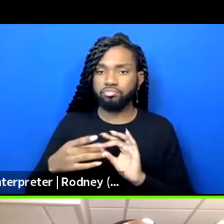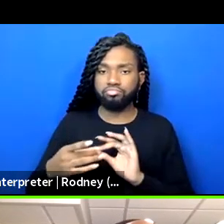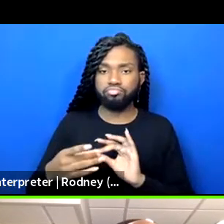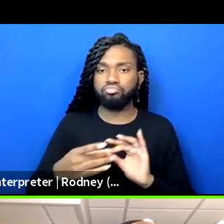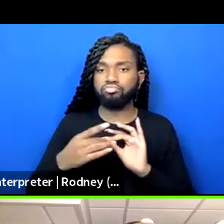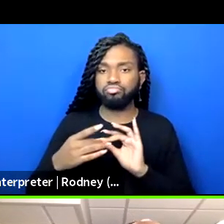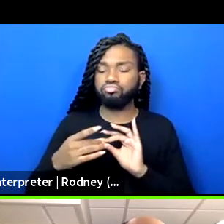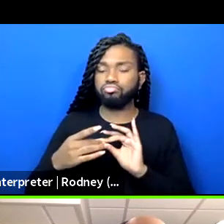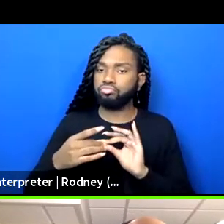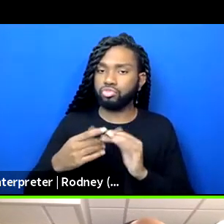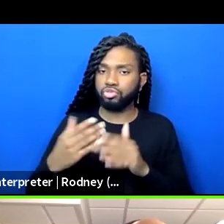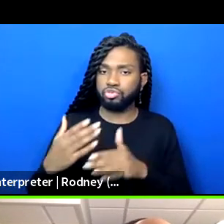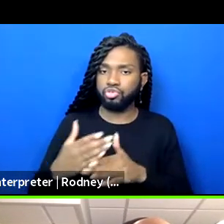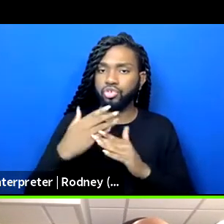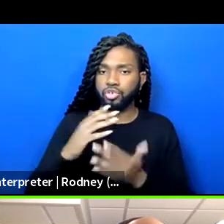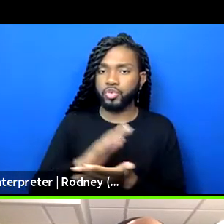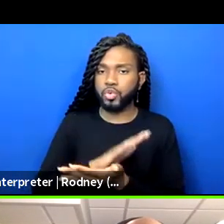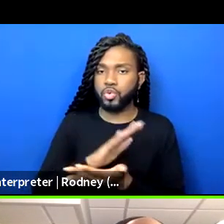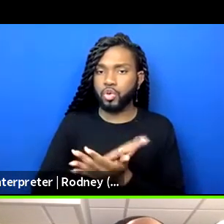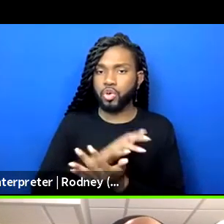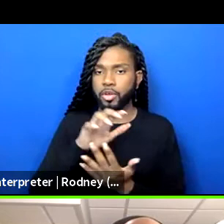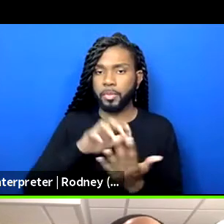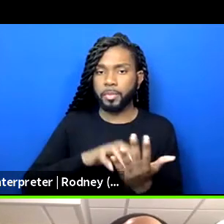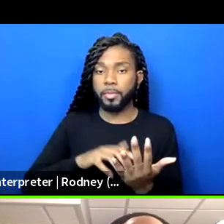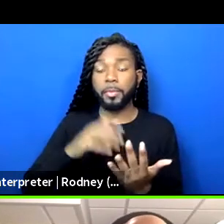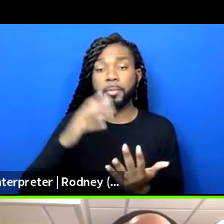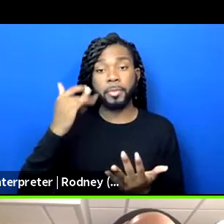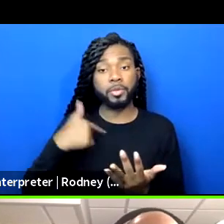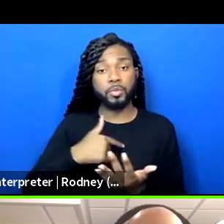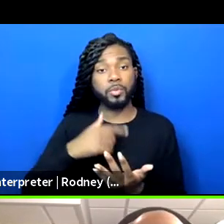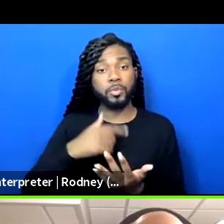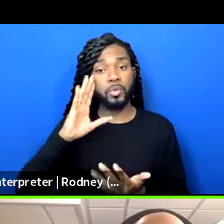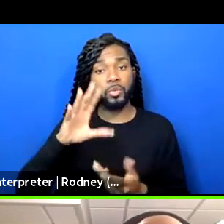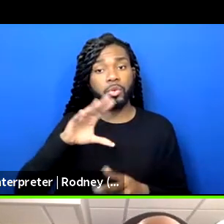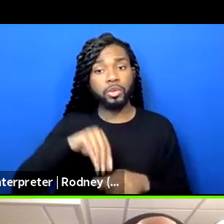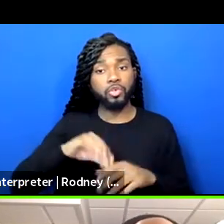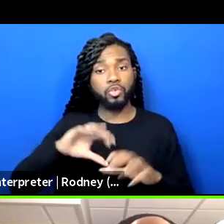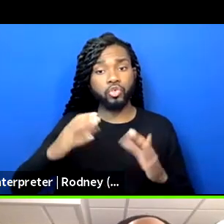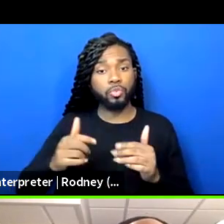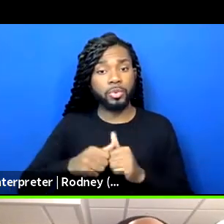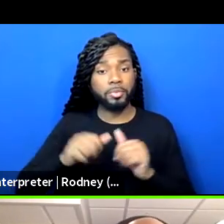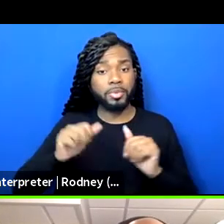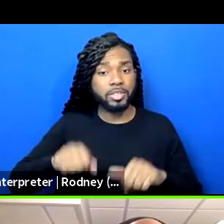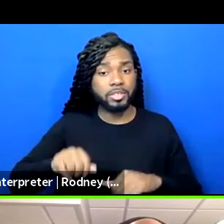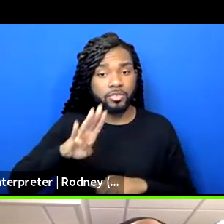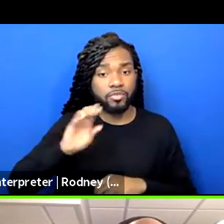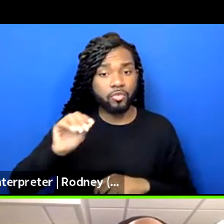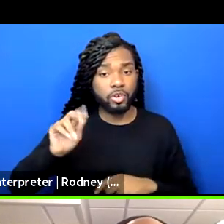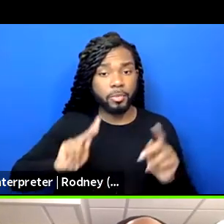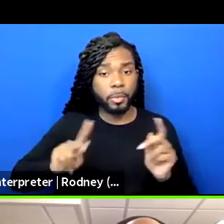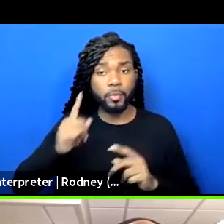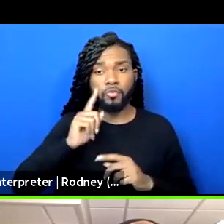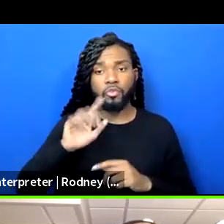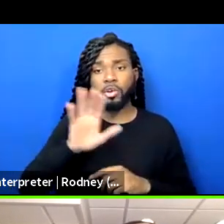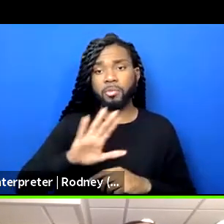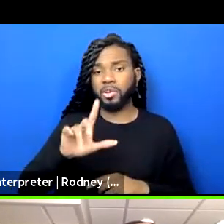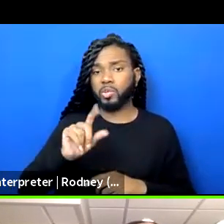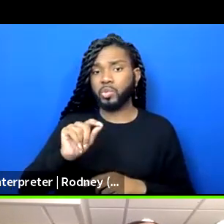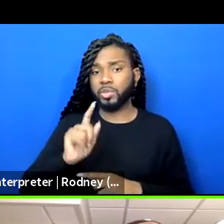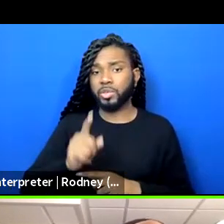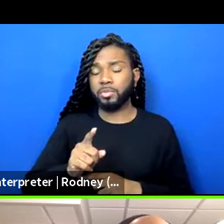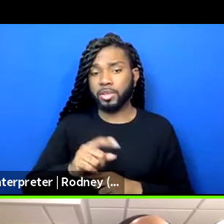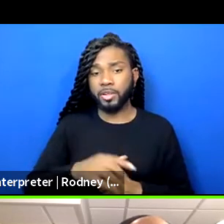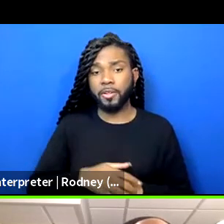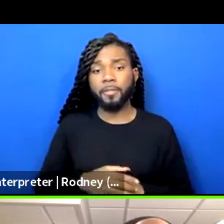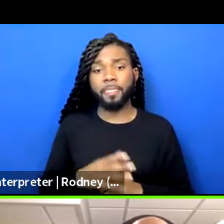because we are going to be in a room for, with a group of 40 potentially people, for like 20 minutes. In the, in